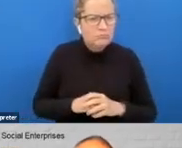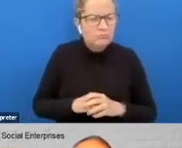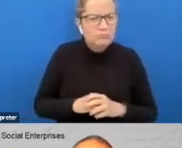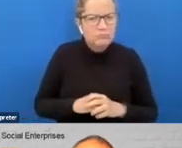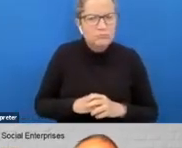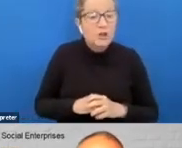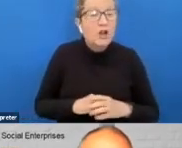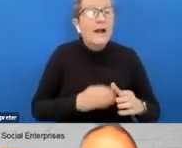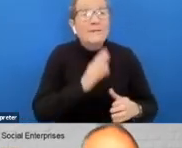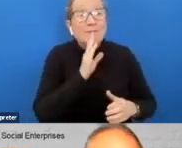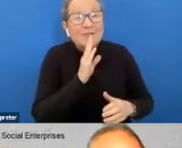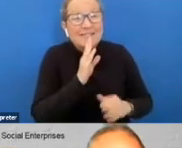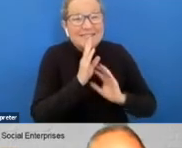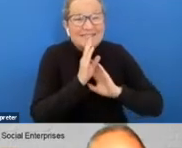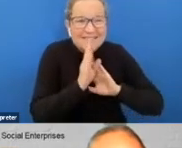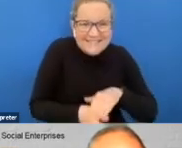you're on mute there mate